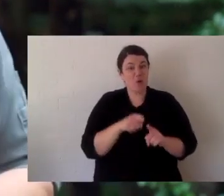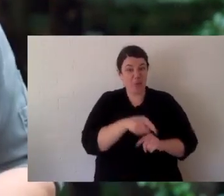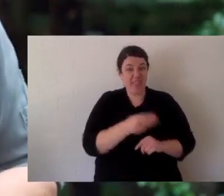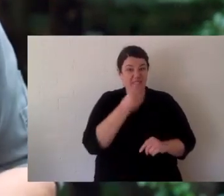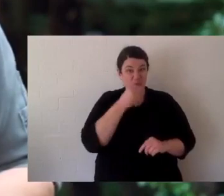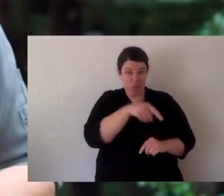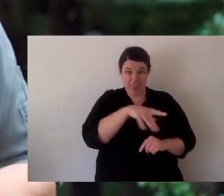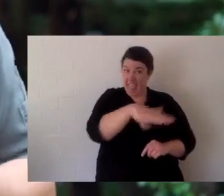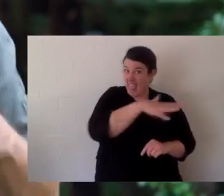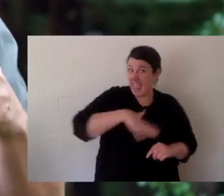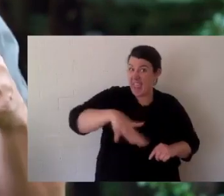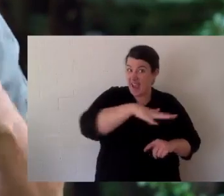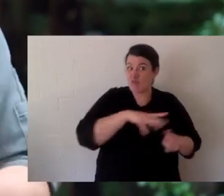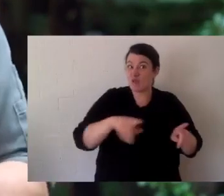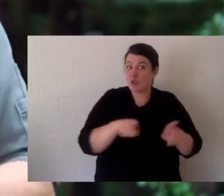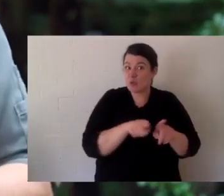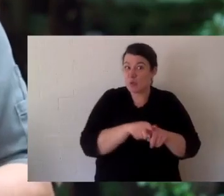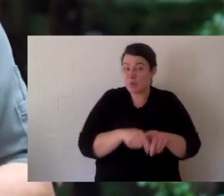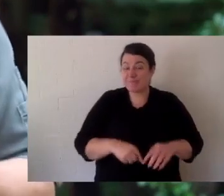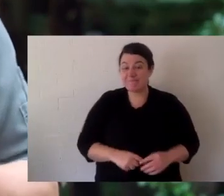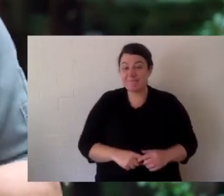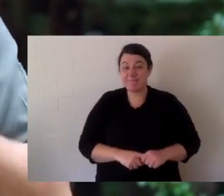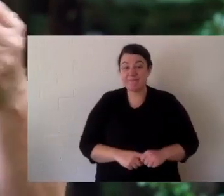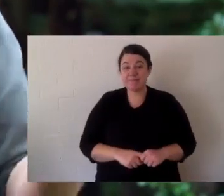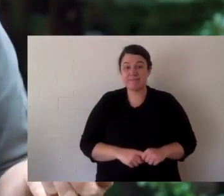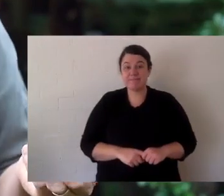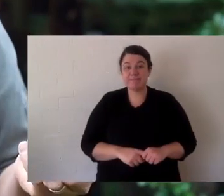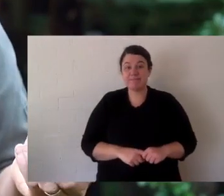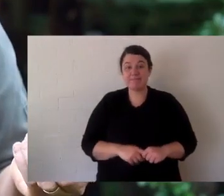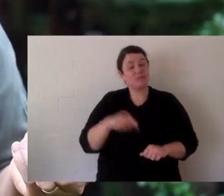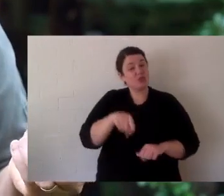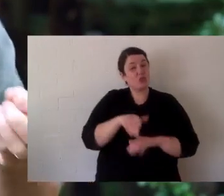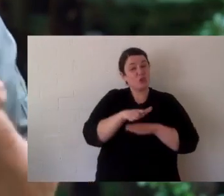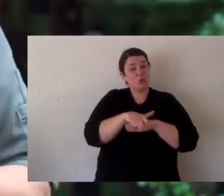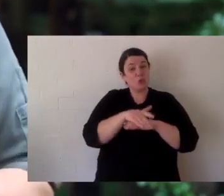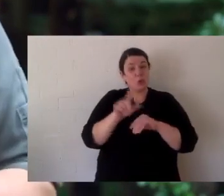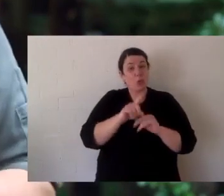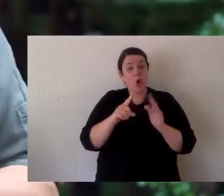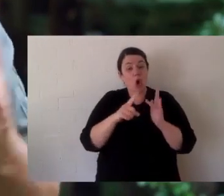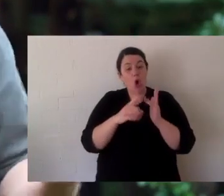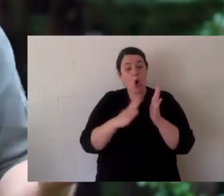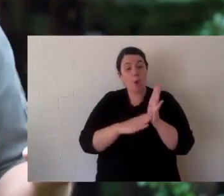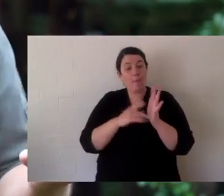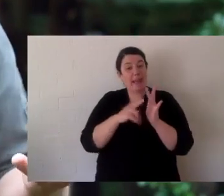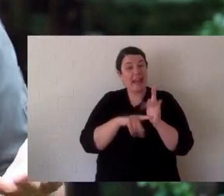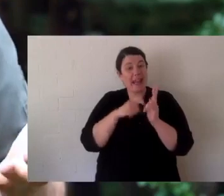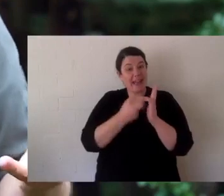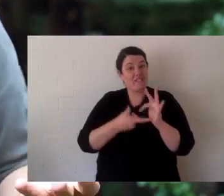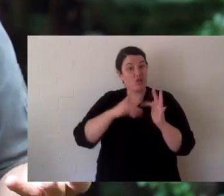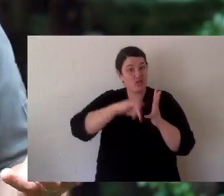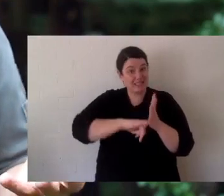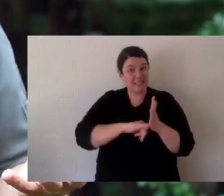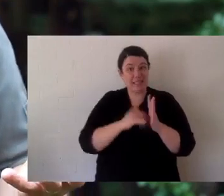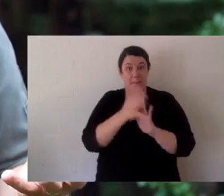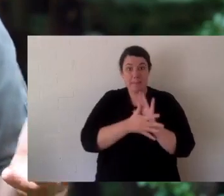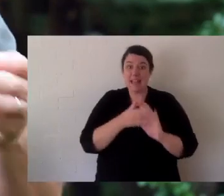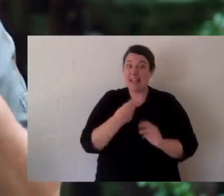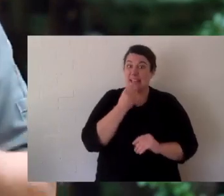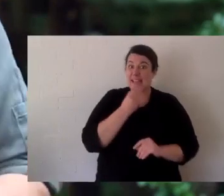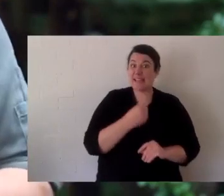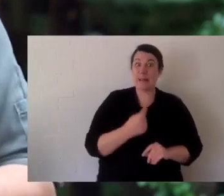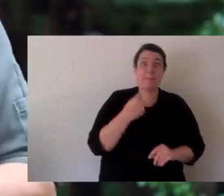their food washes up. Now Manning River turtles are omnivorous. That means they eat meat and plant matter